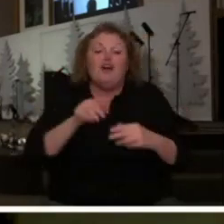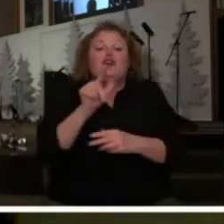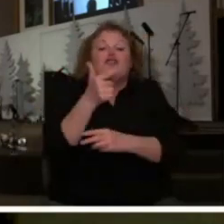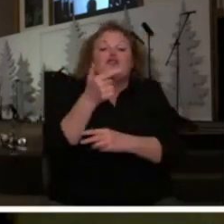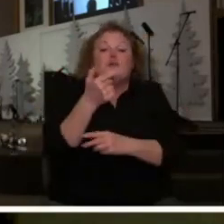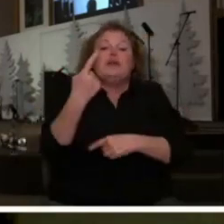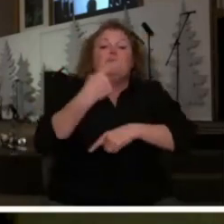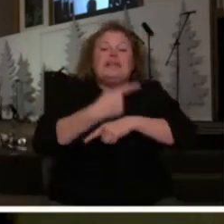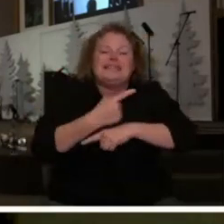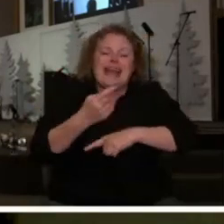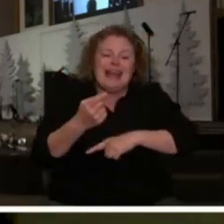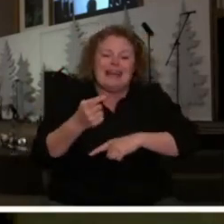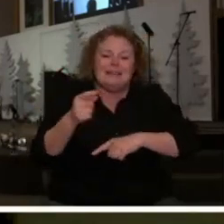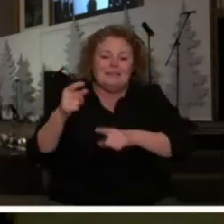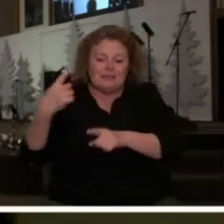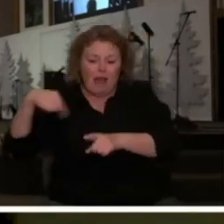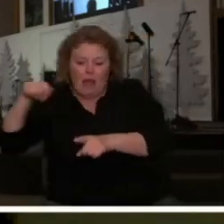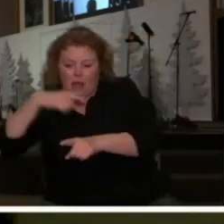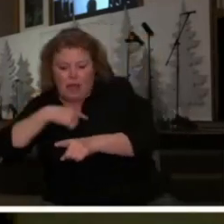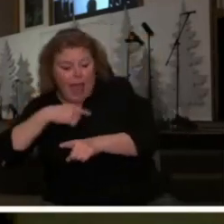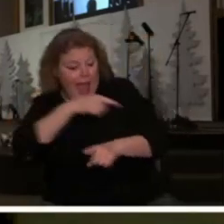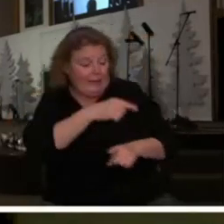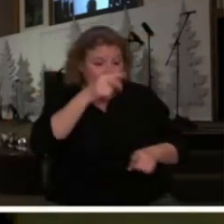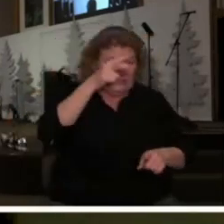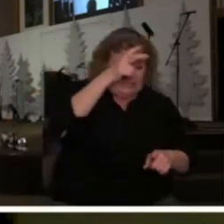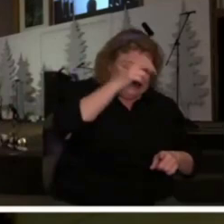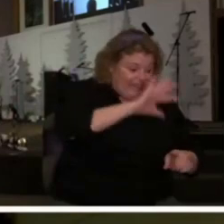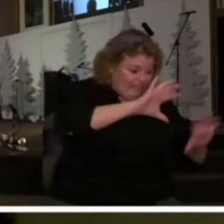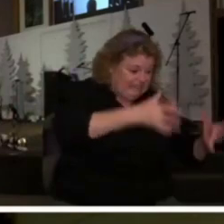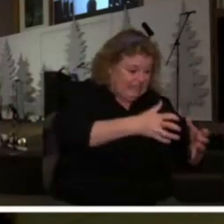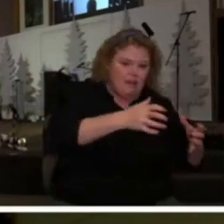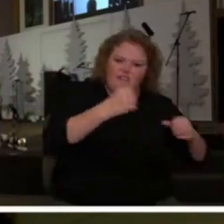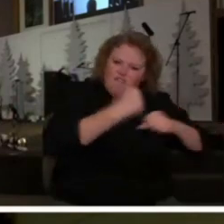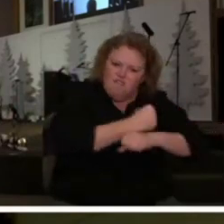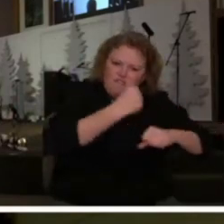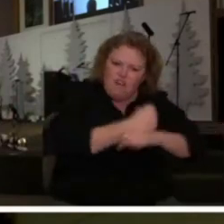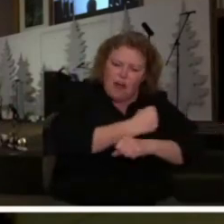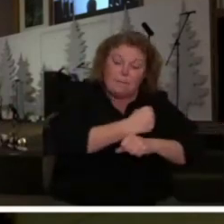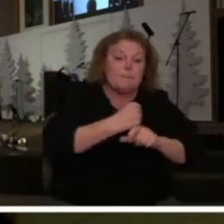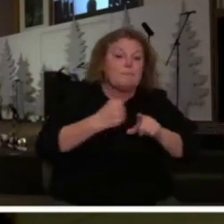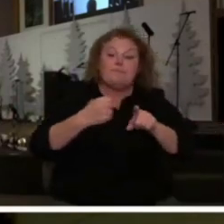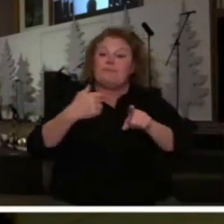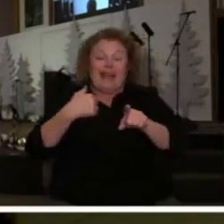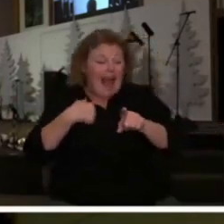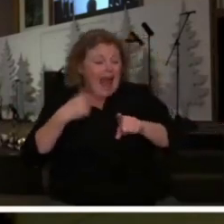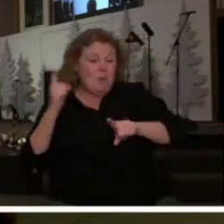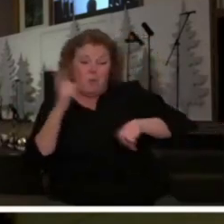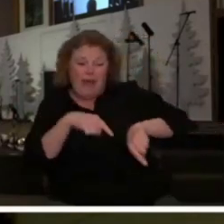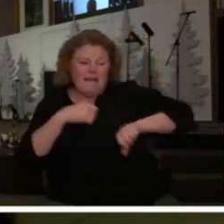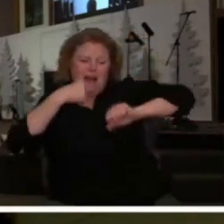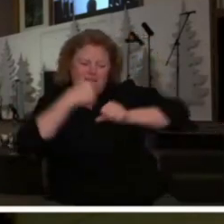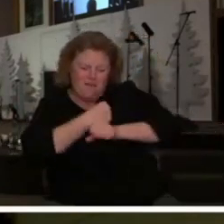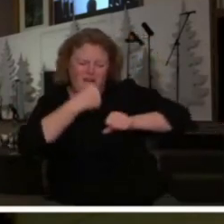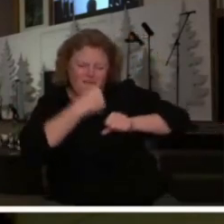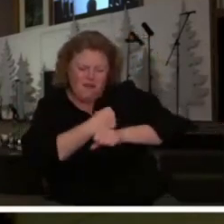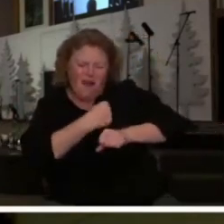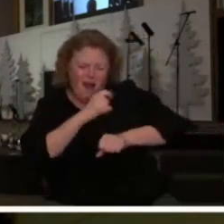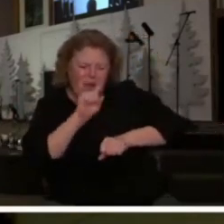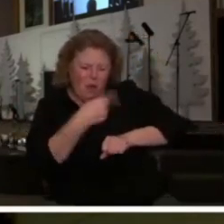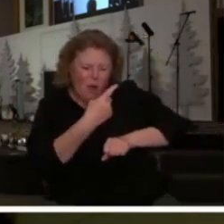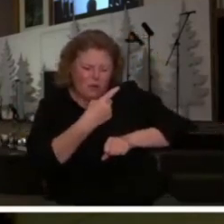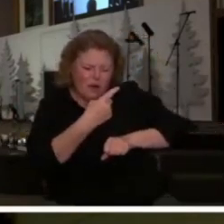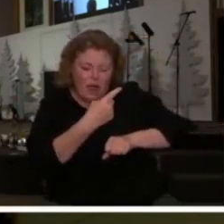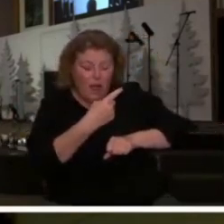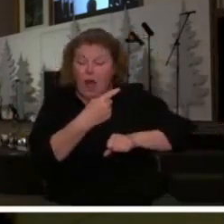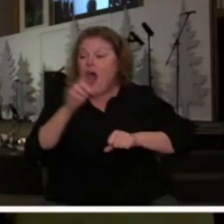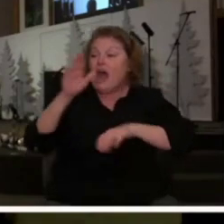days in prayer not only that I was not making progress as an archangel in my army so I called another one